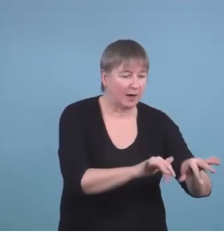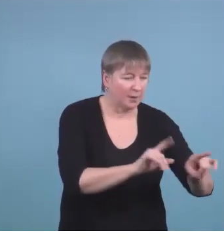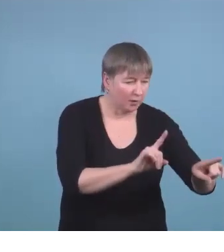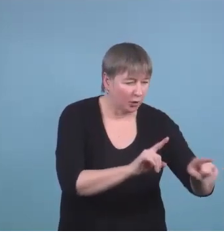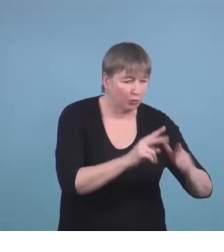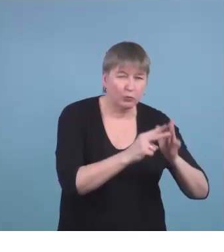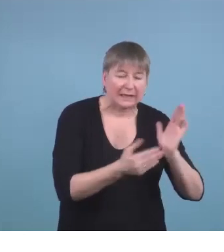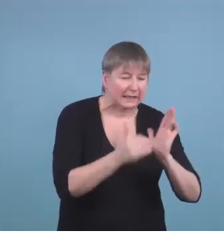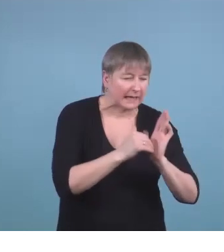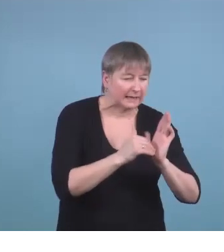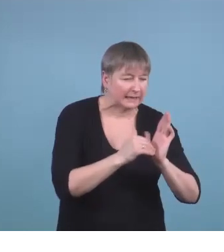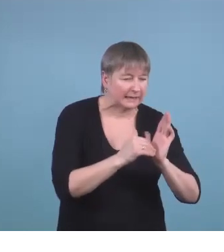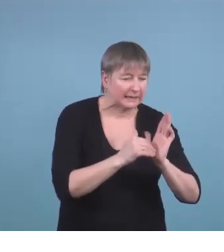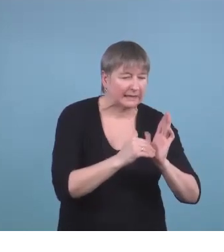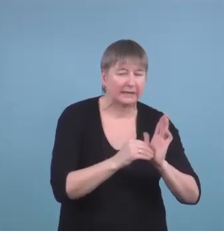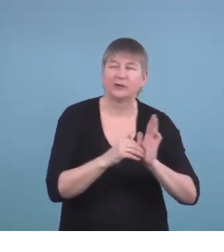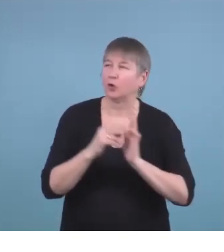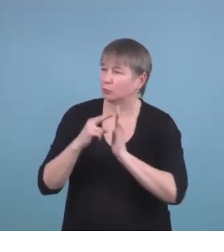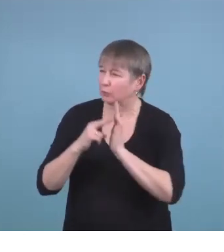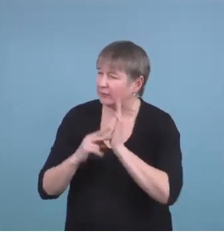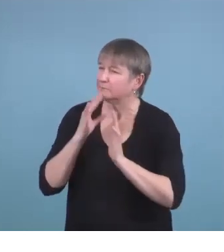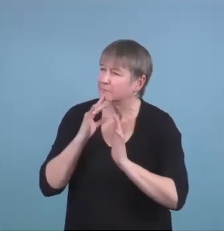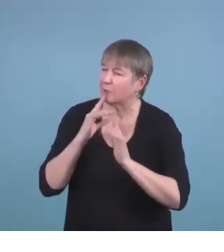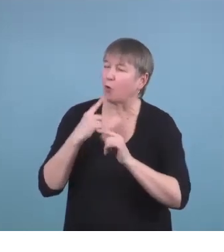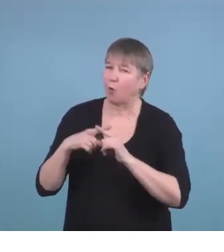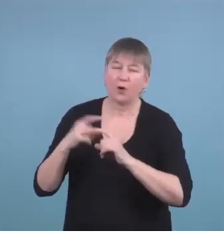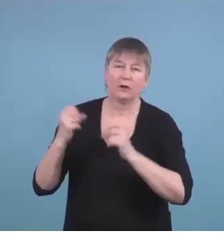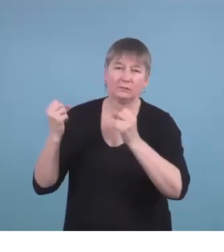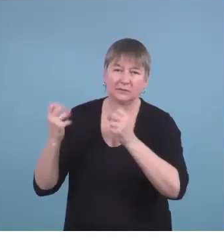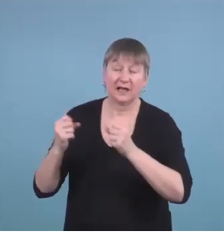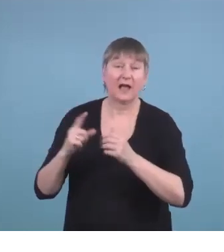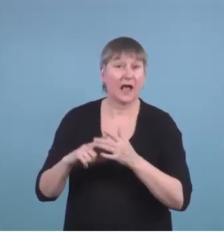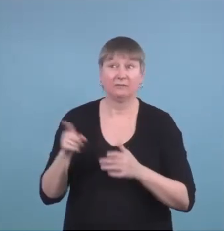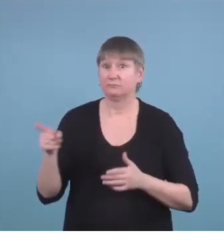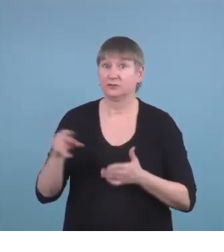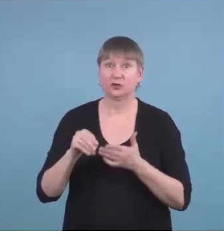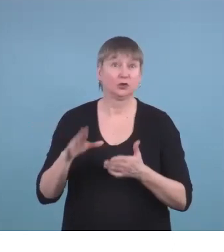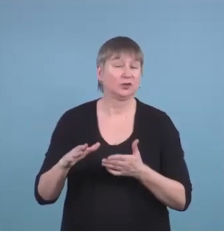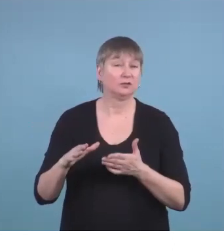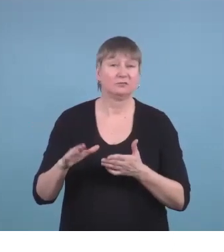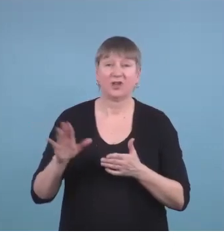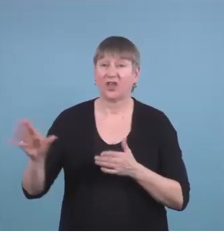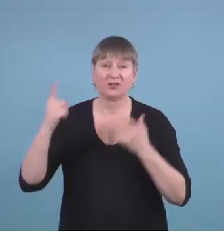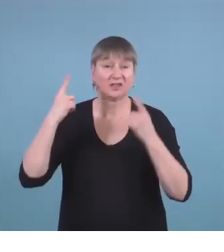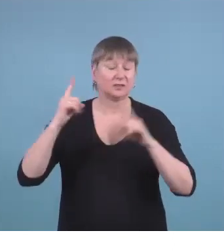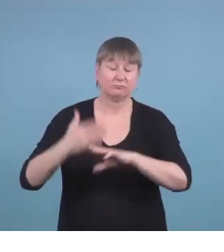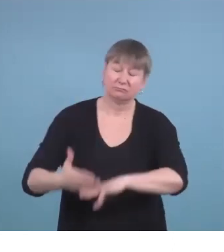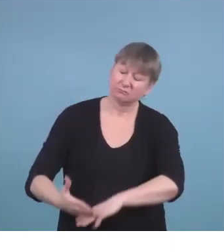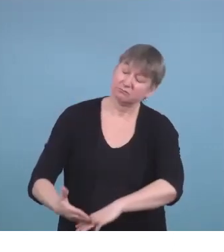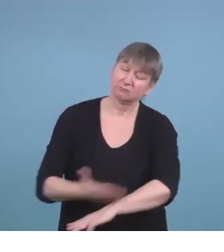paragraph and it really has increased our students success on exams